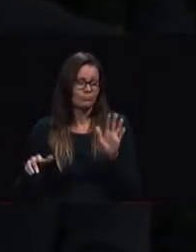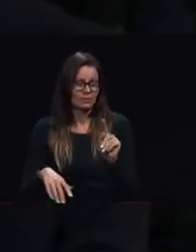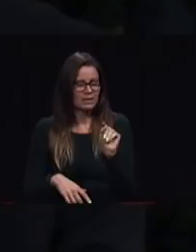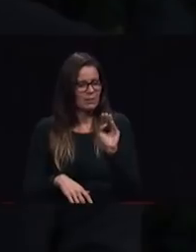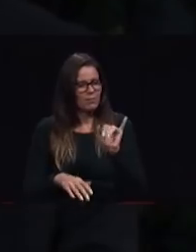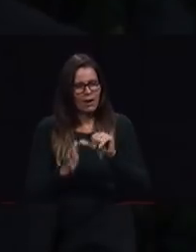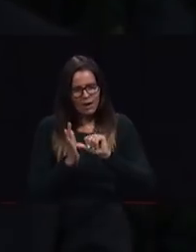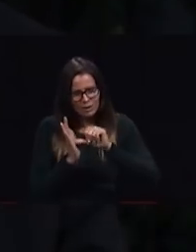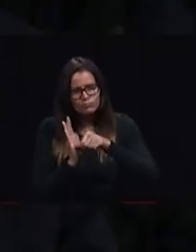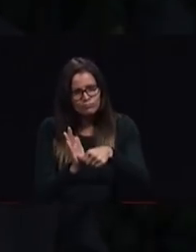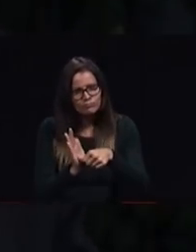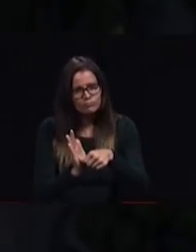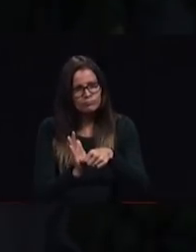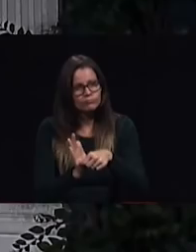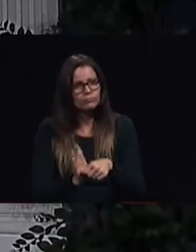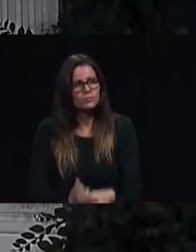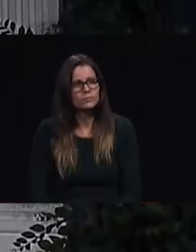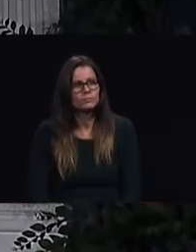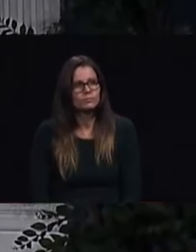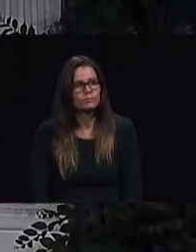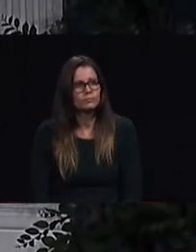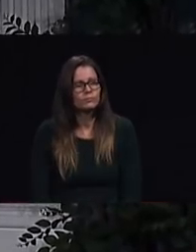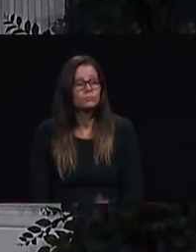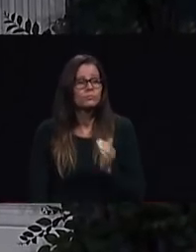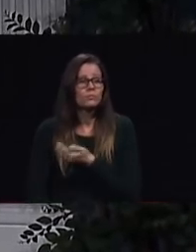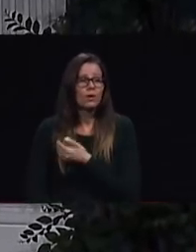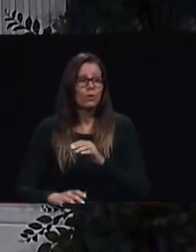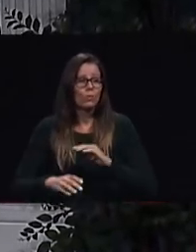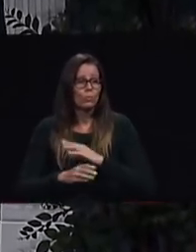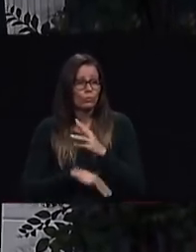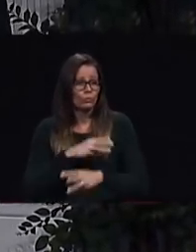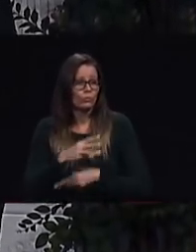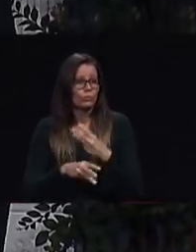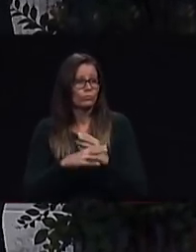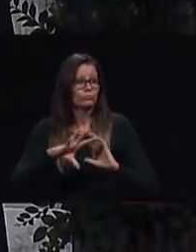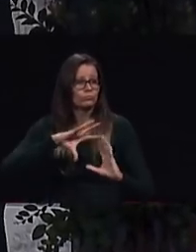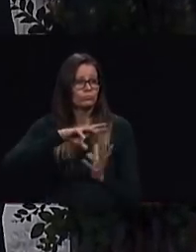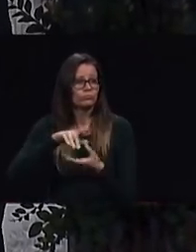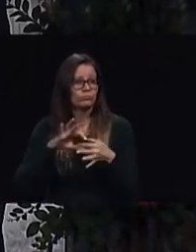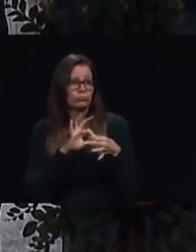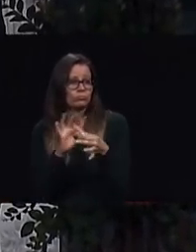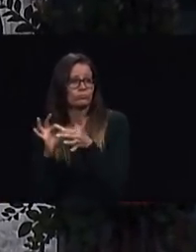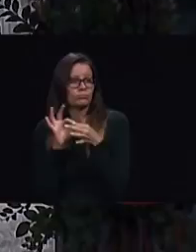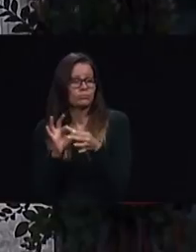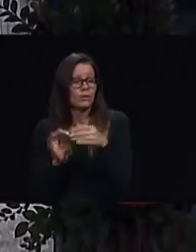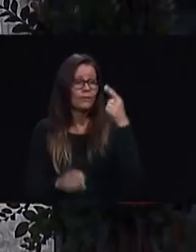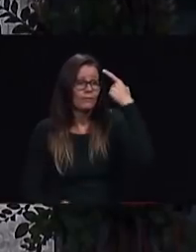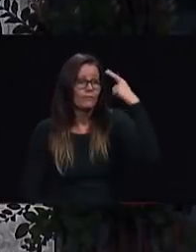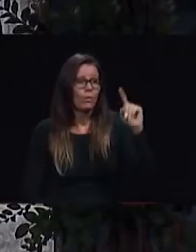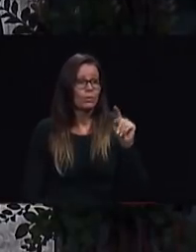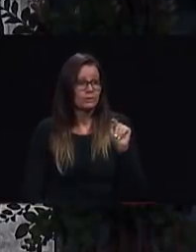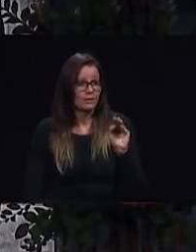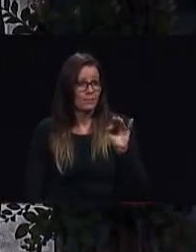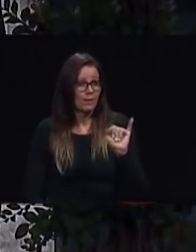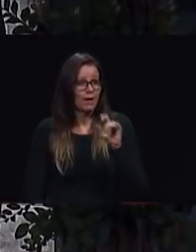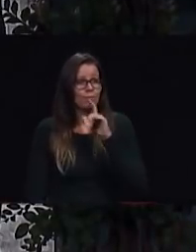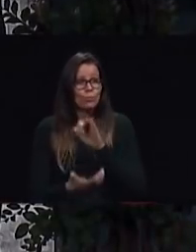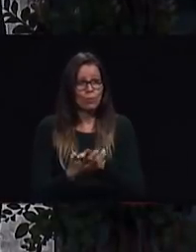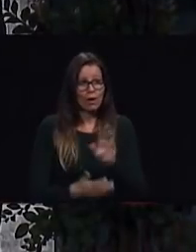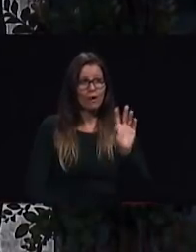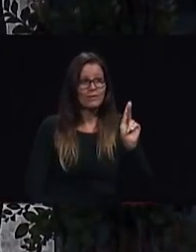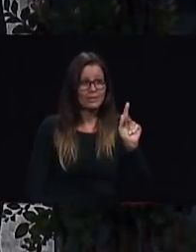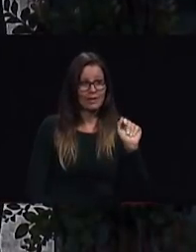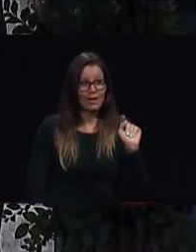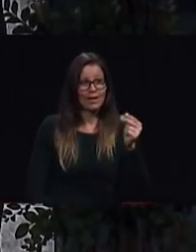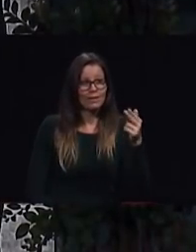is our worldwide TMI coordinator his wife Kathy works in our presidential area as a coordinator of evangelistic